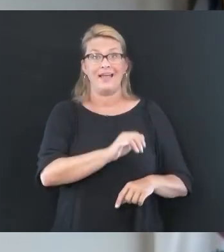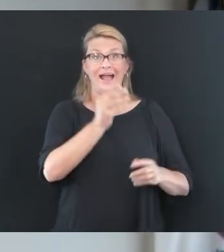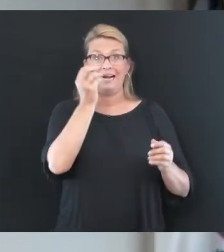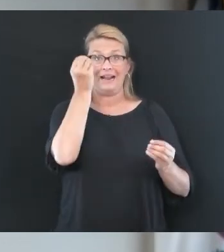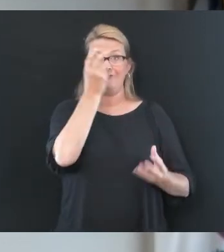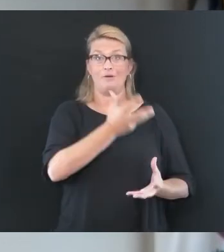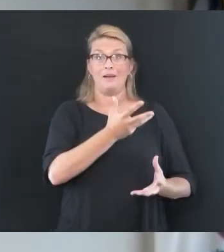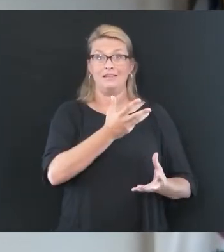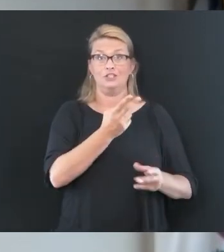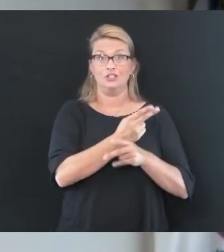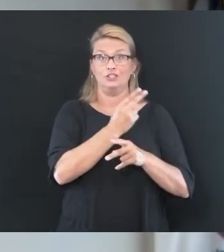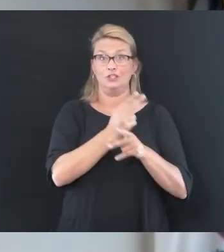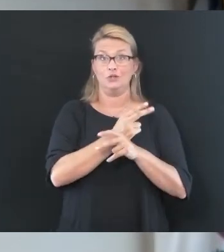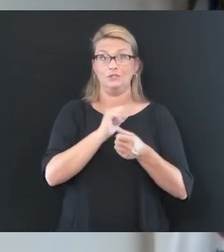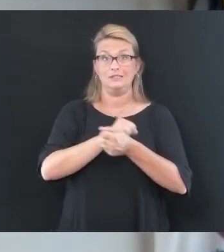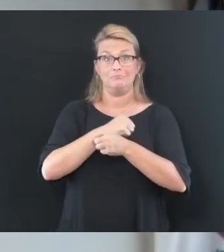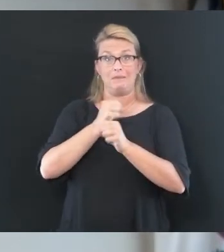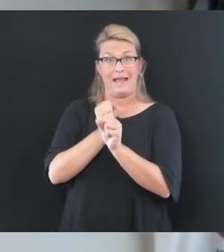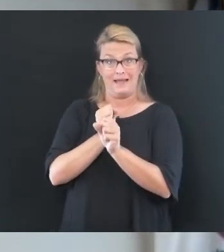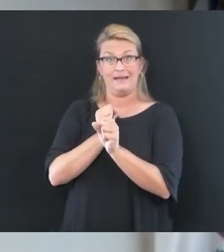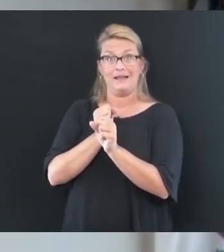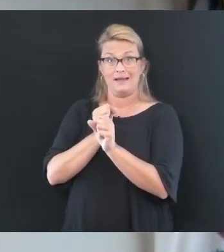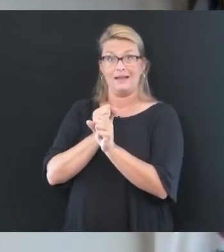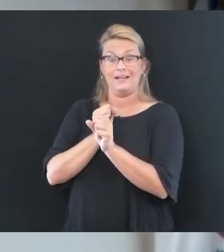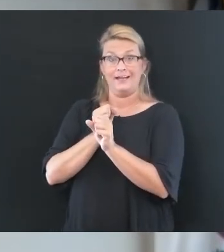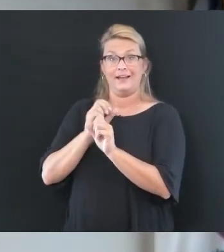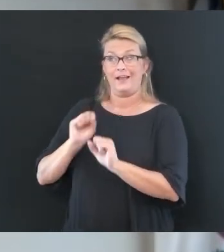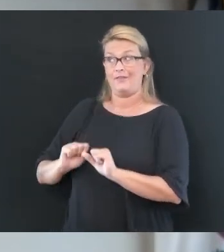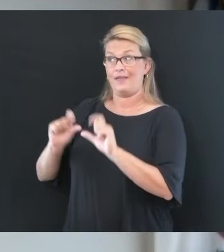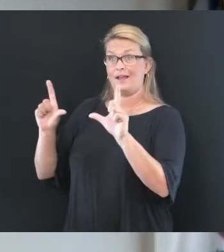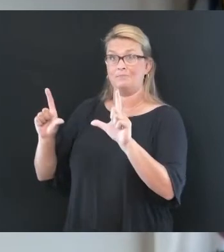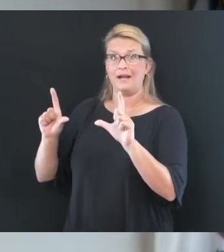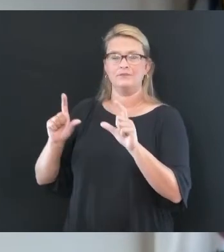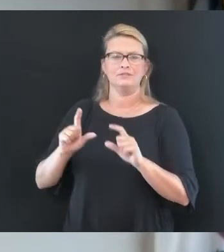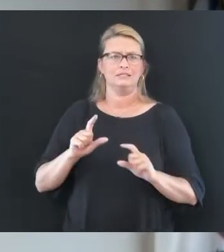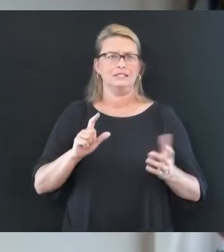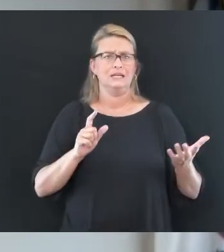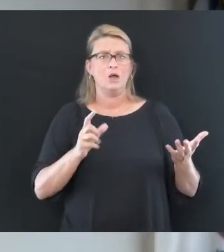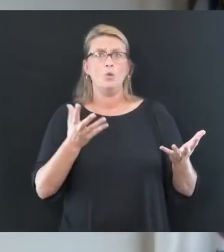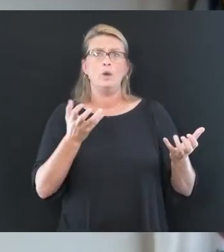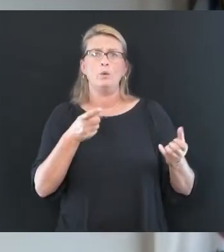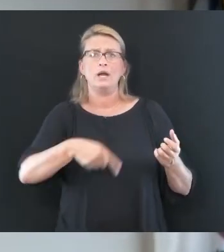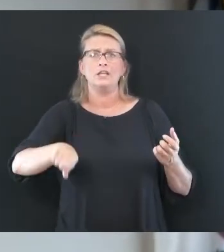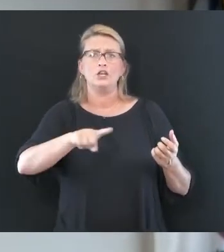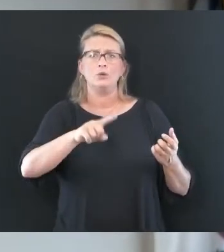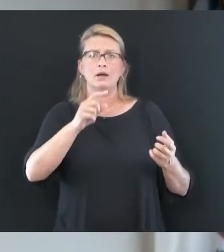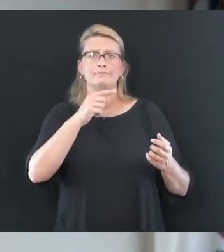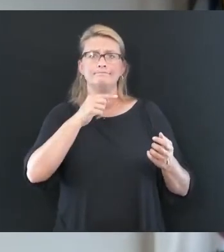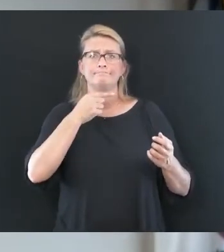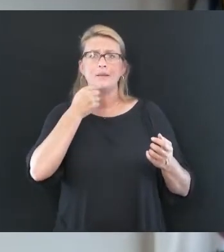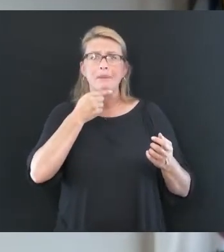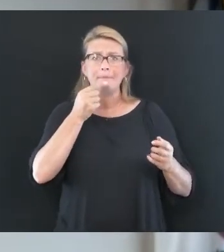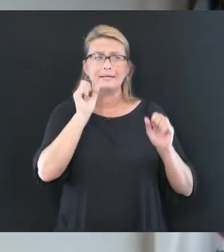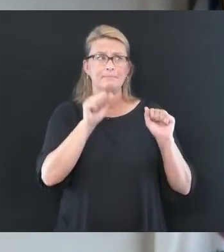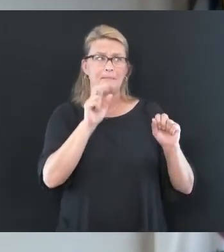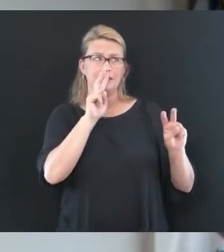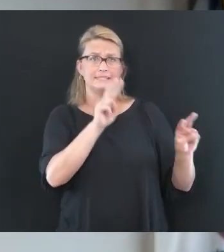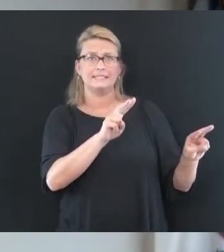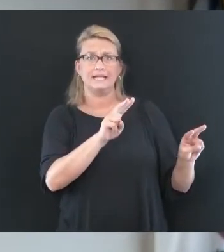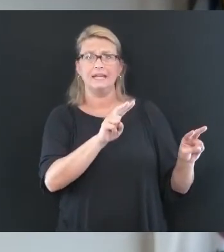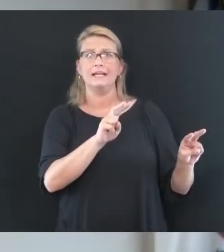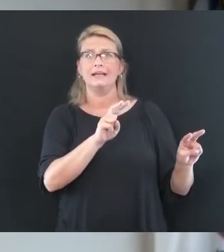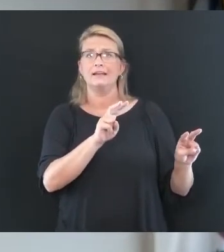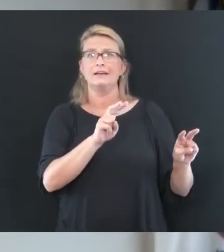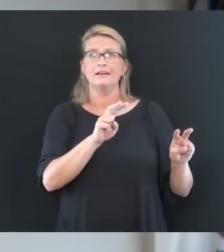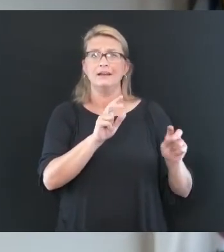calculations is not available to the public or folks throughout the state to actually replicate that calculation